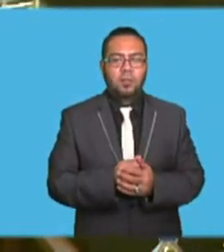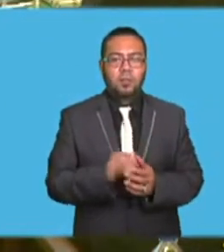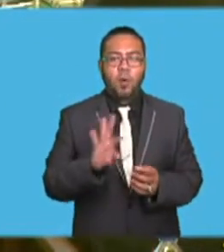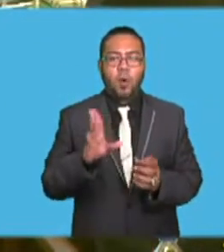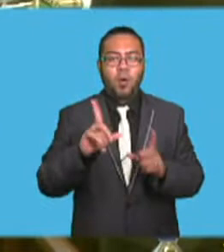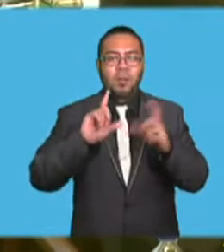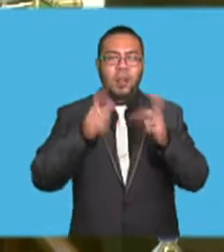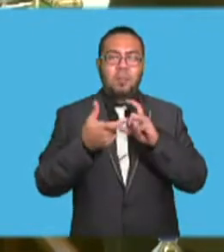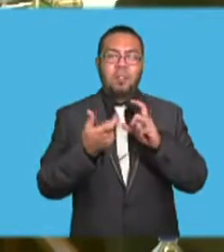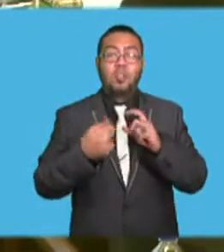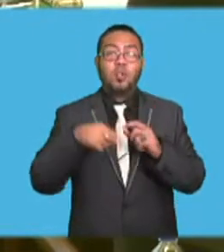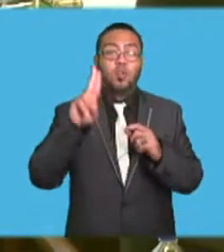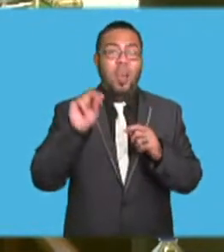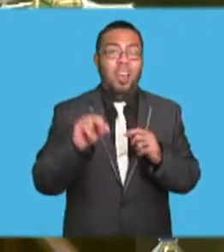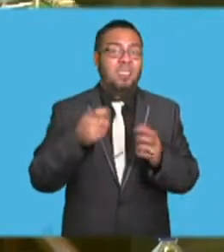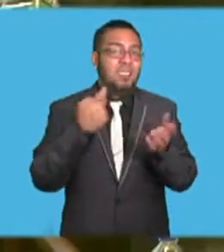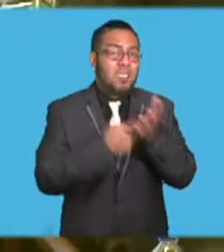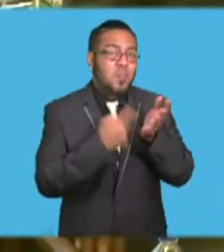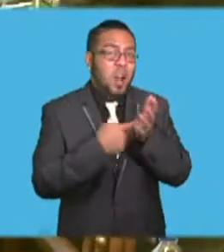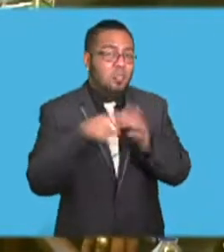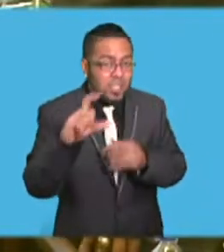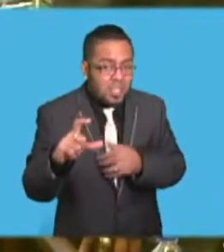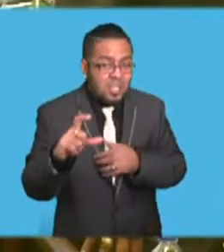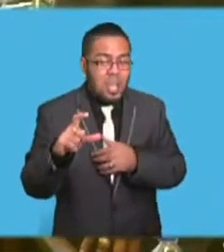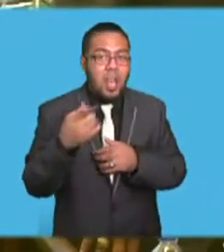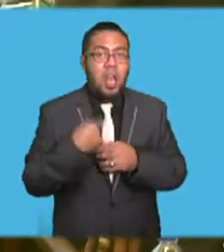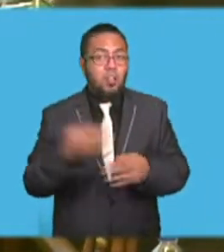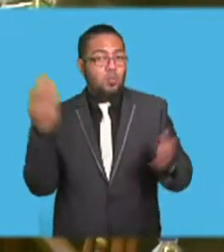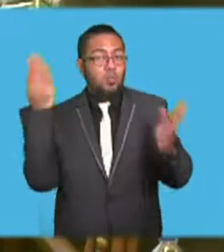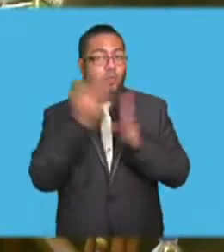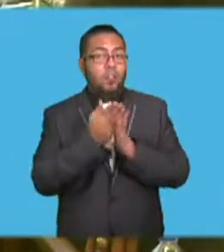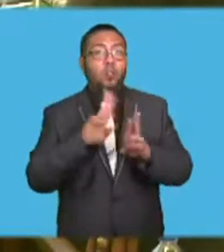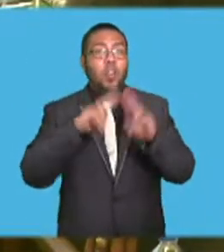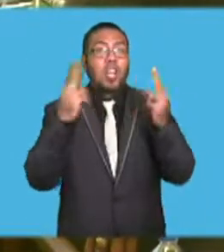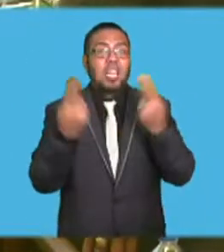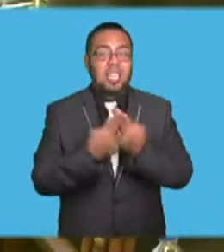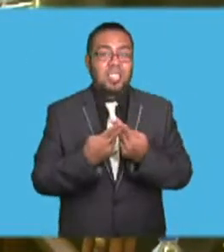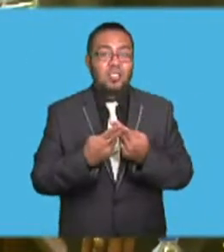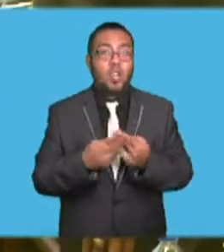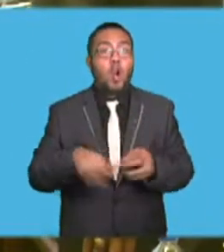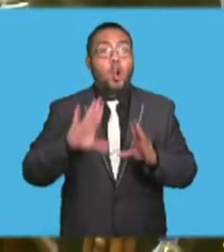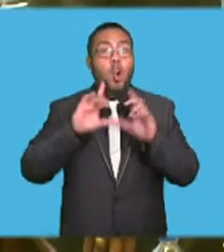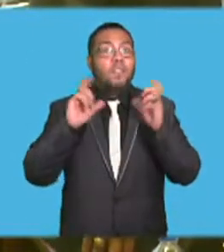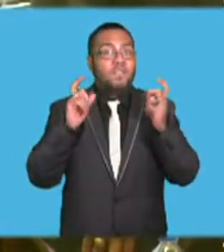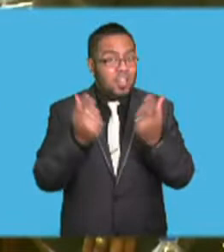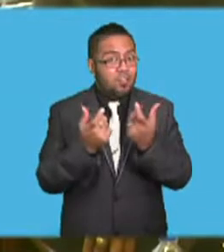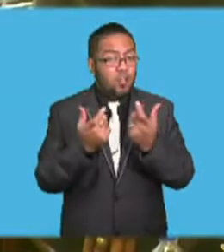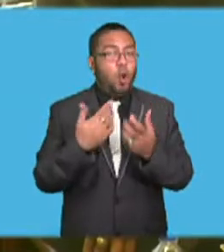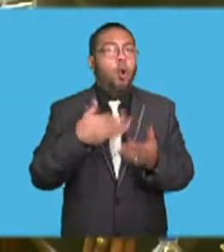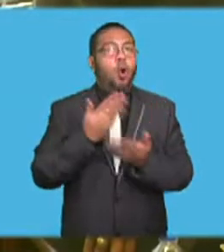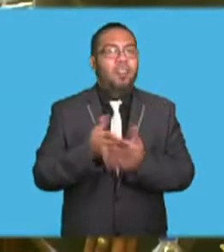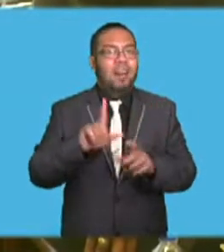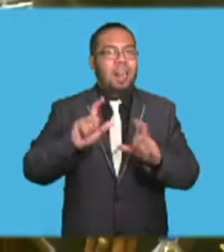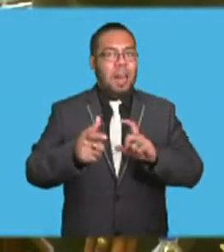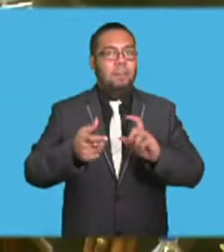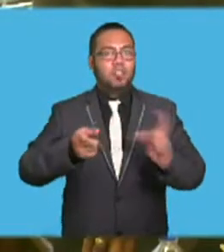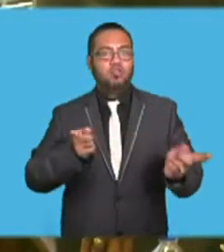UNFCCC, Madam Speaker, refers to the United Nations Framework Convention on Climate Change.